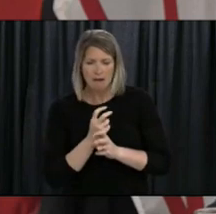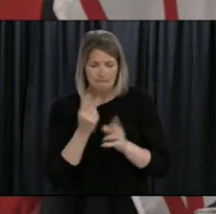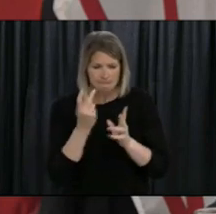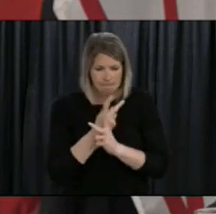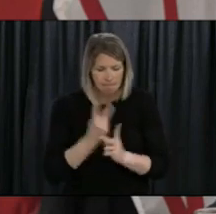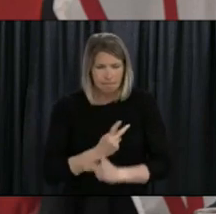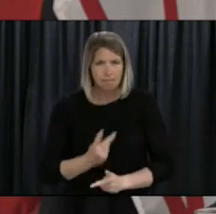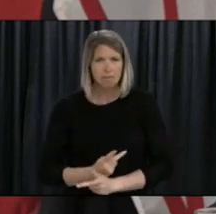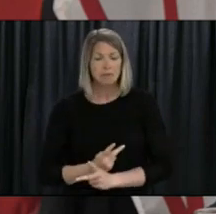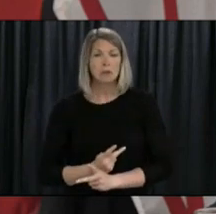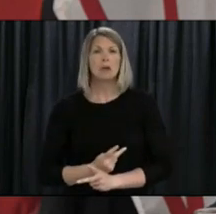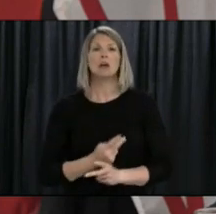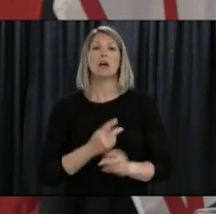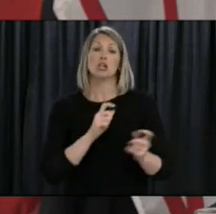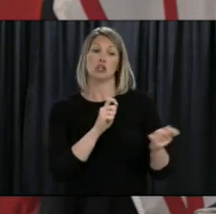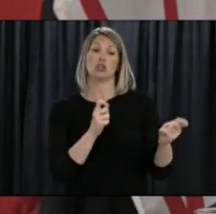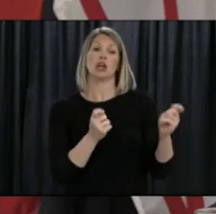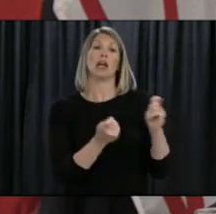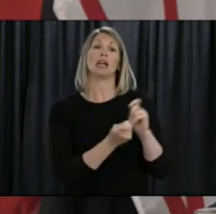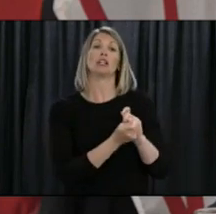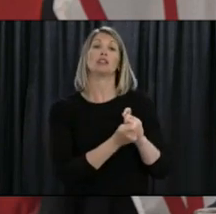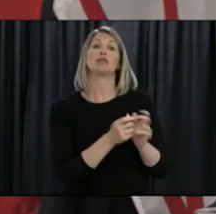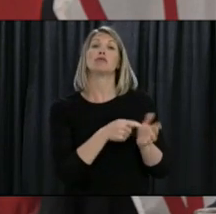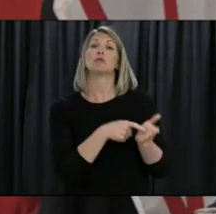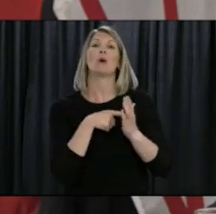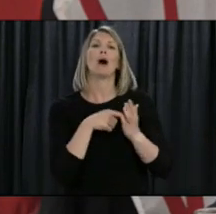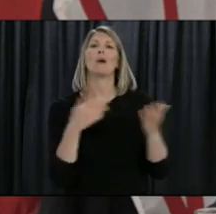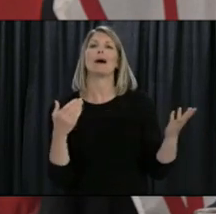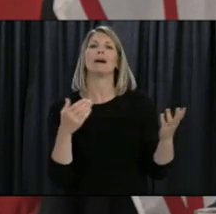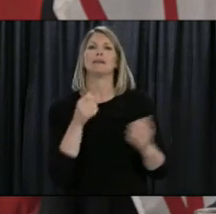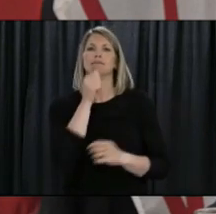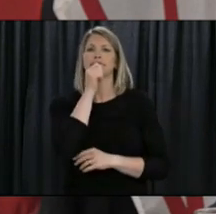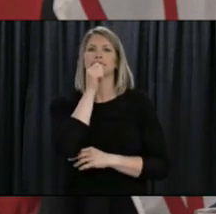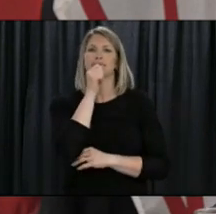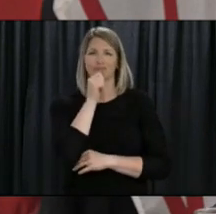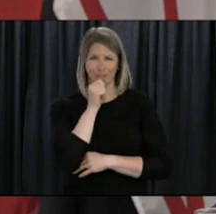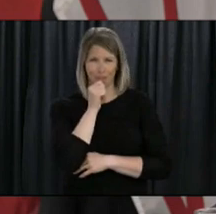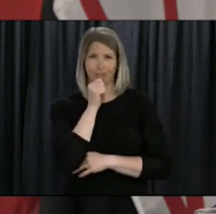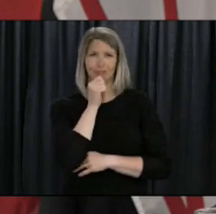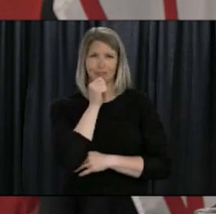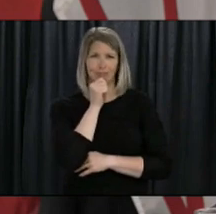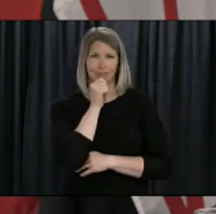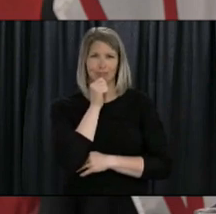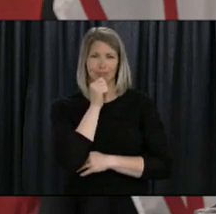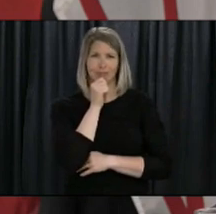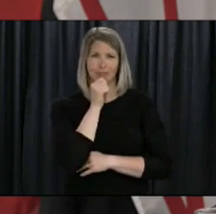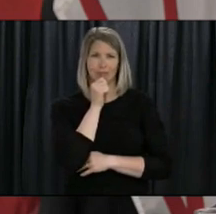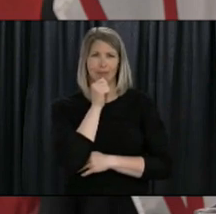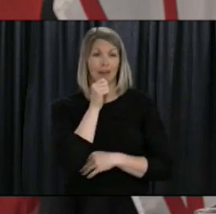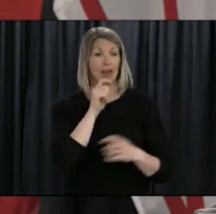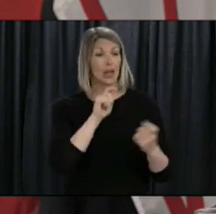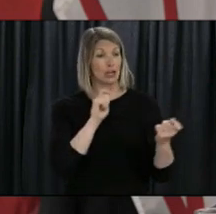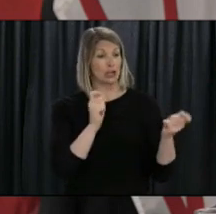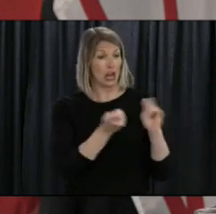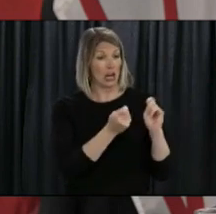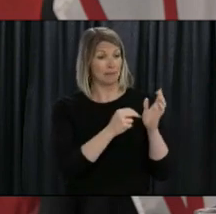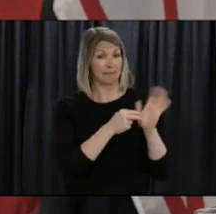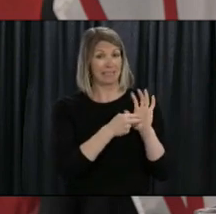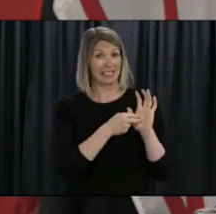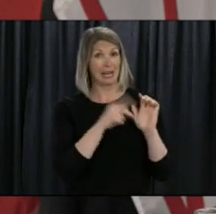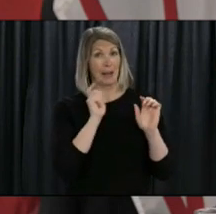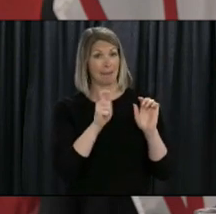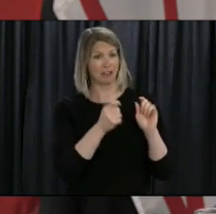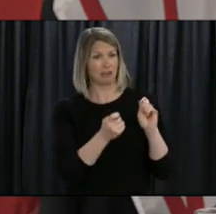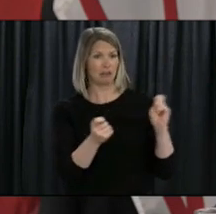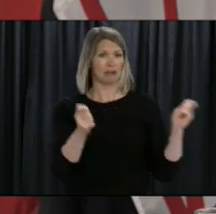but we all know that it takes patience. Change means that we can't go back to the way things were. We must continue to